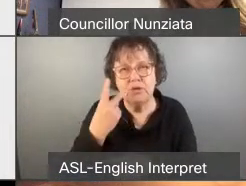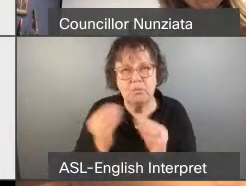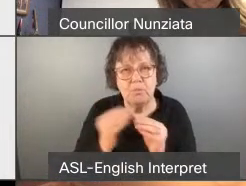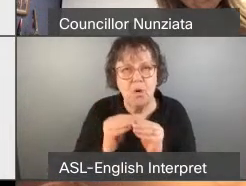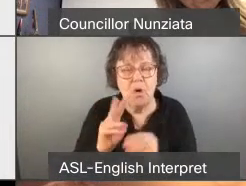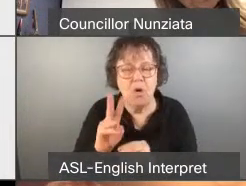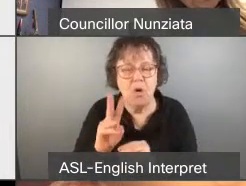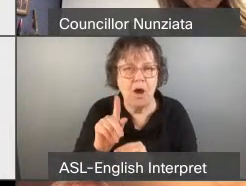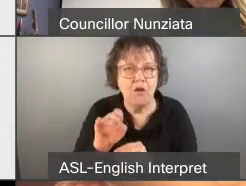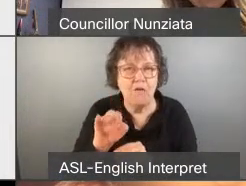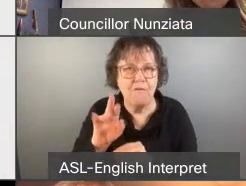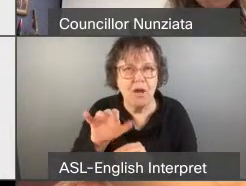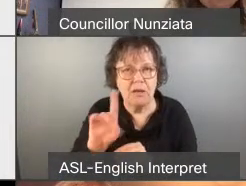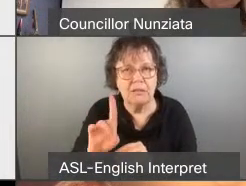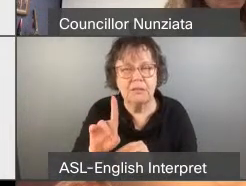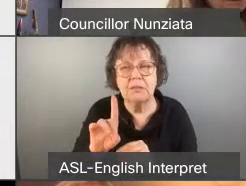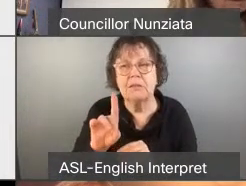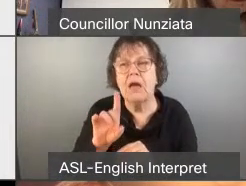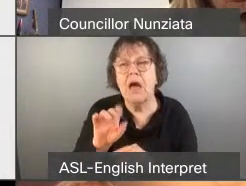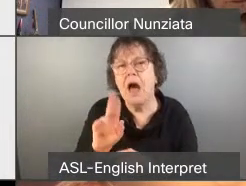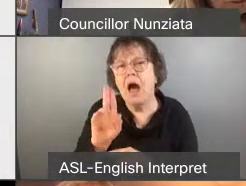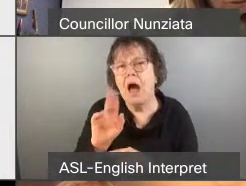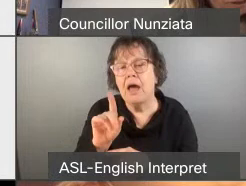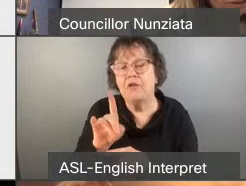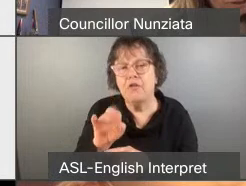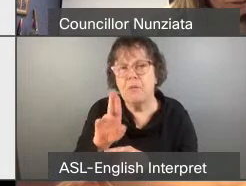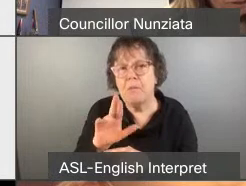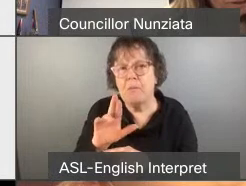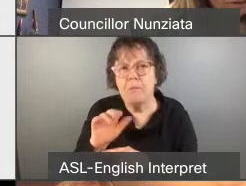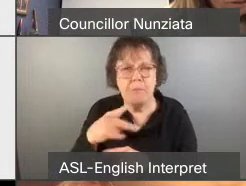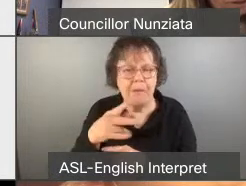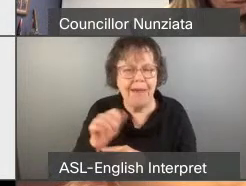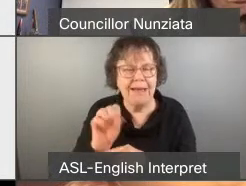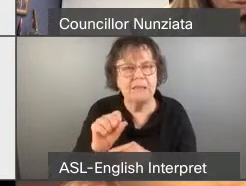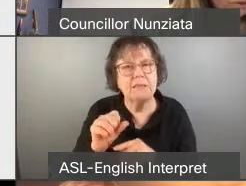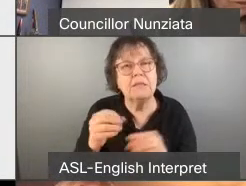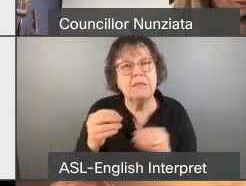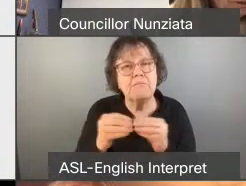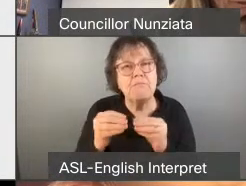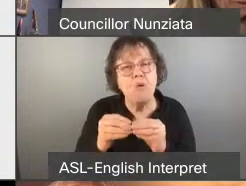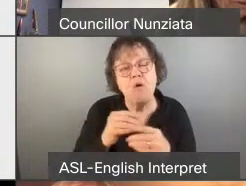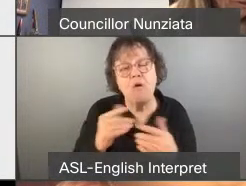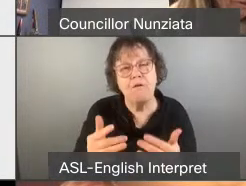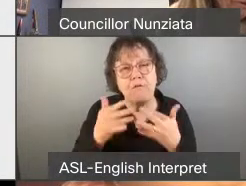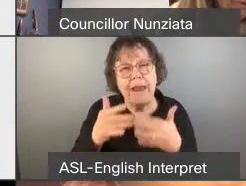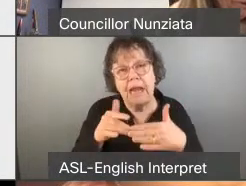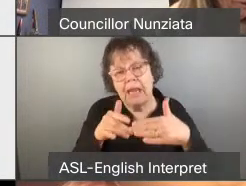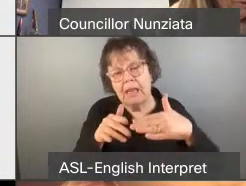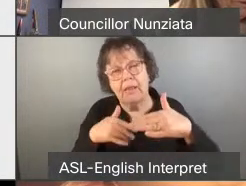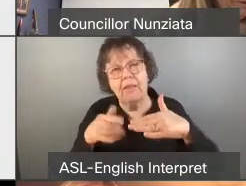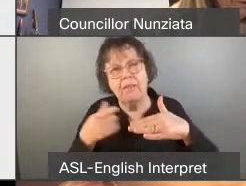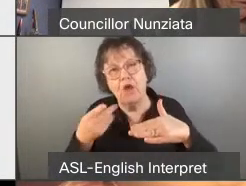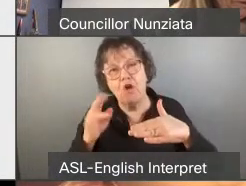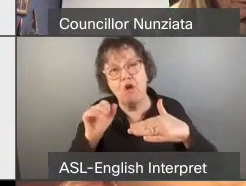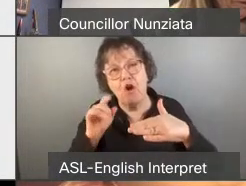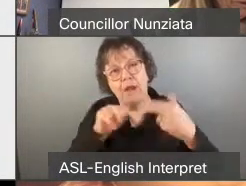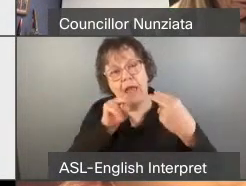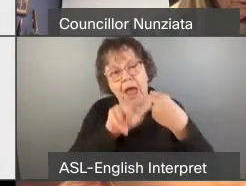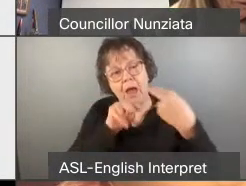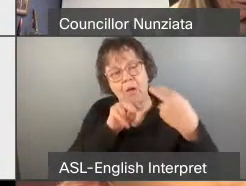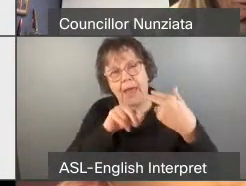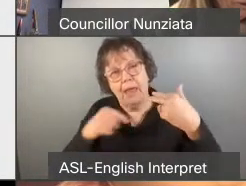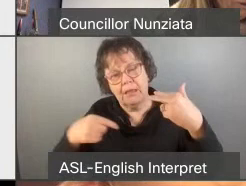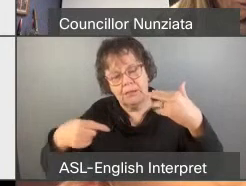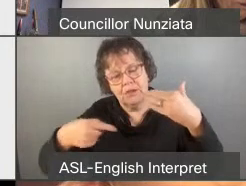underpass pilot designs. These are test projects to create more friendly underpasses under the gardener, which actually act as gateways for people